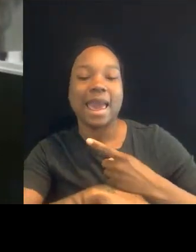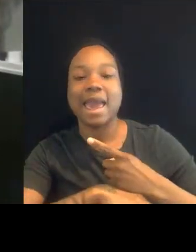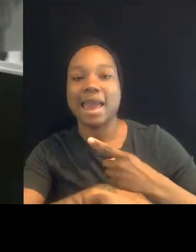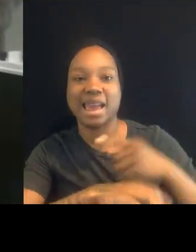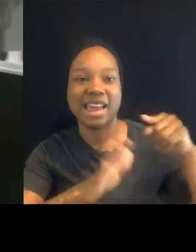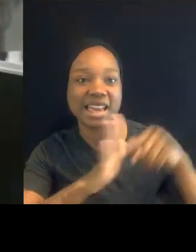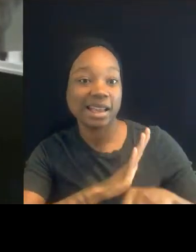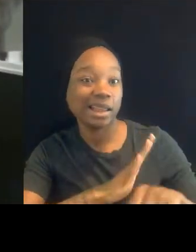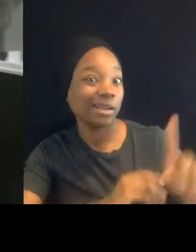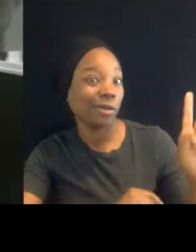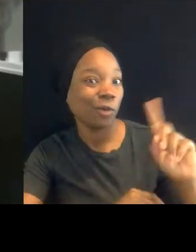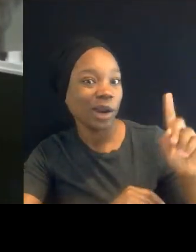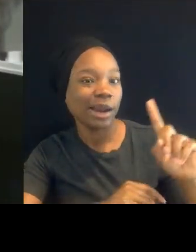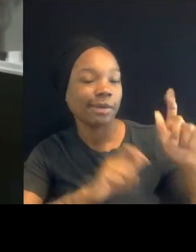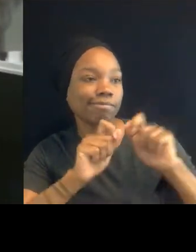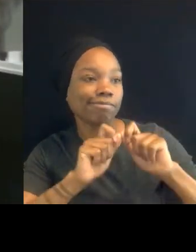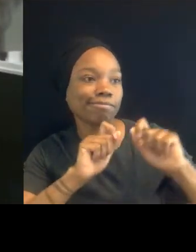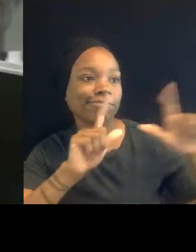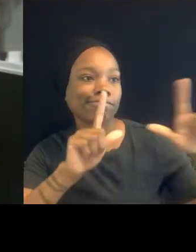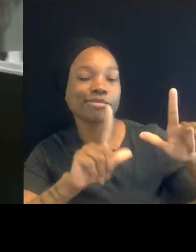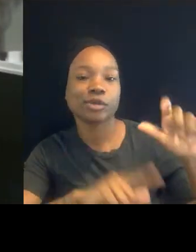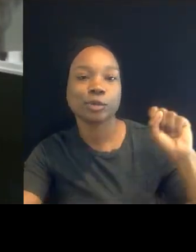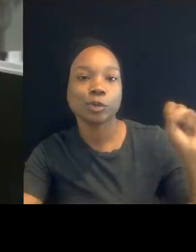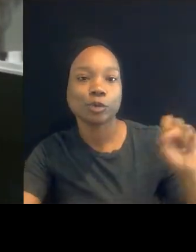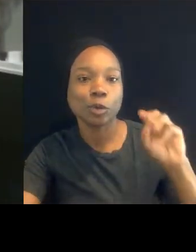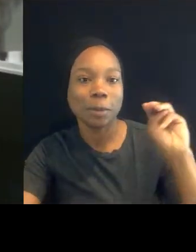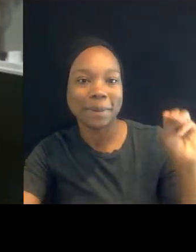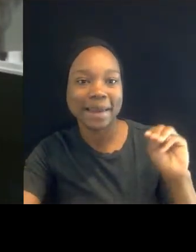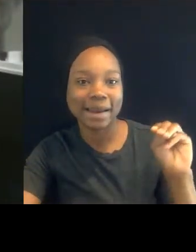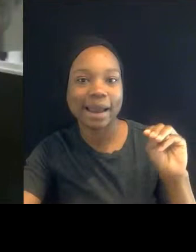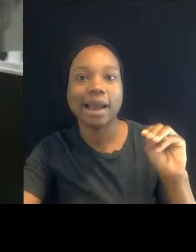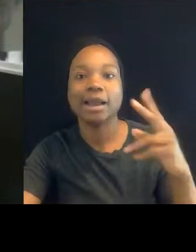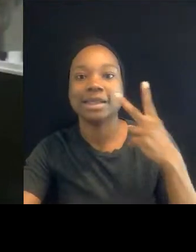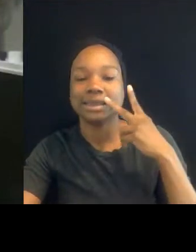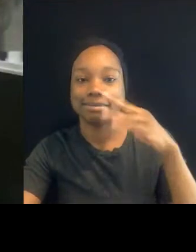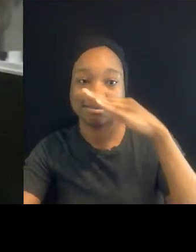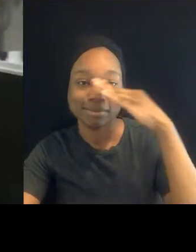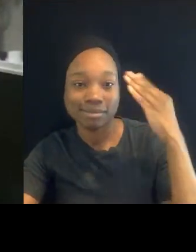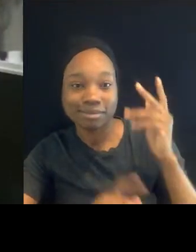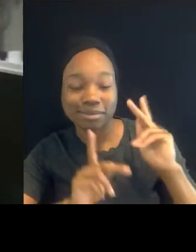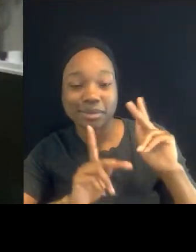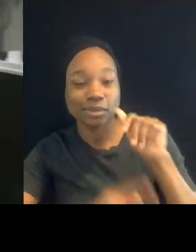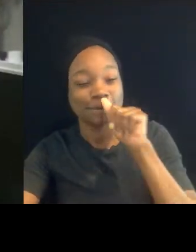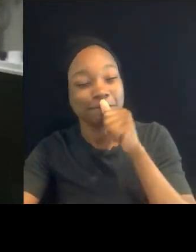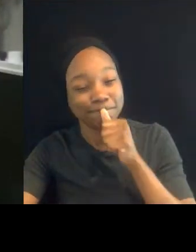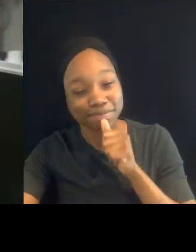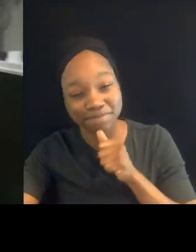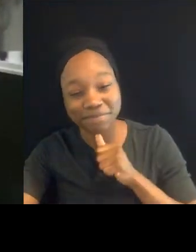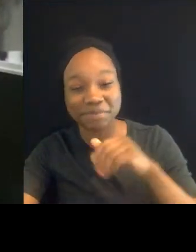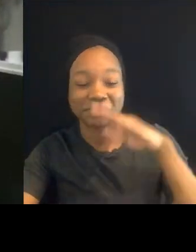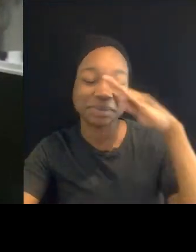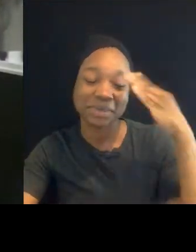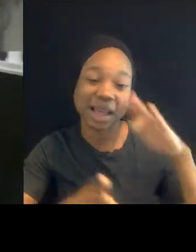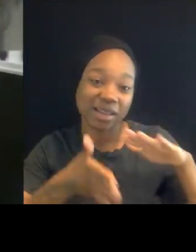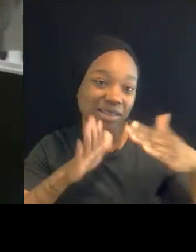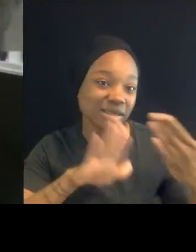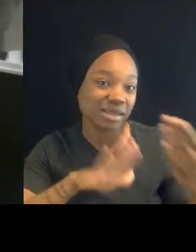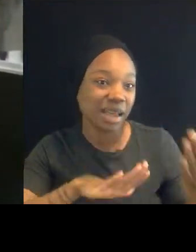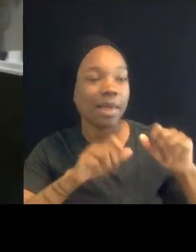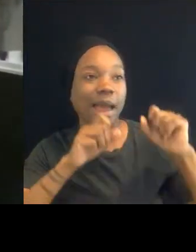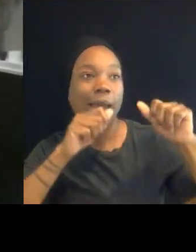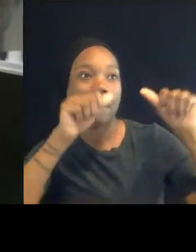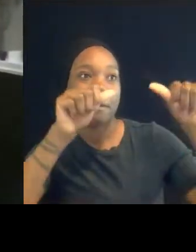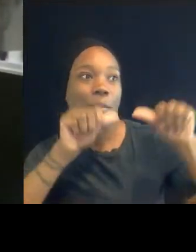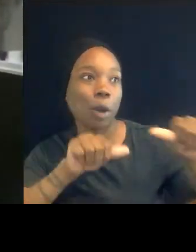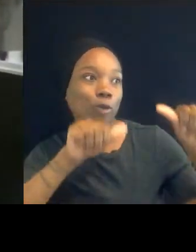seeing black suffering and black death placed up as if it were on a tree, but it's a tree for all of us